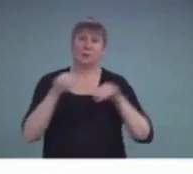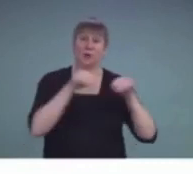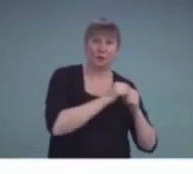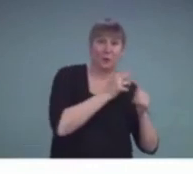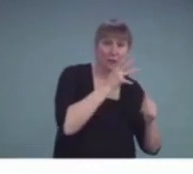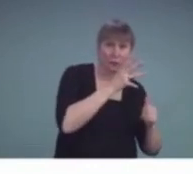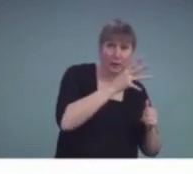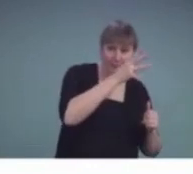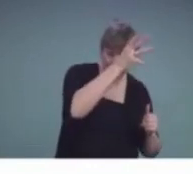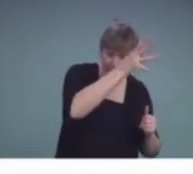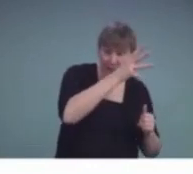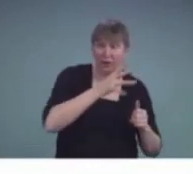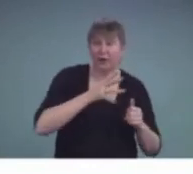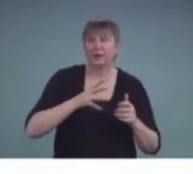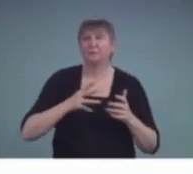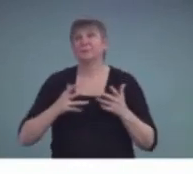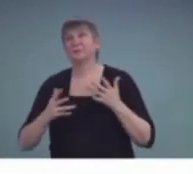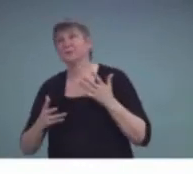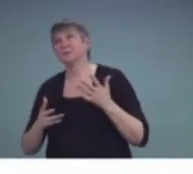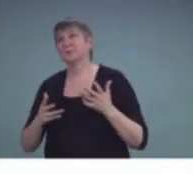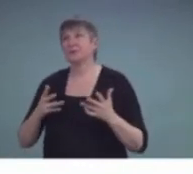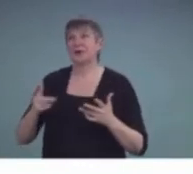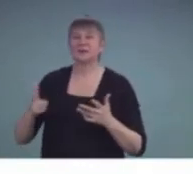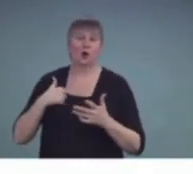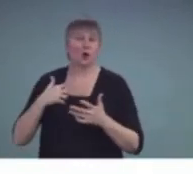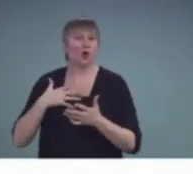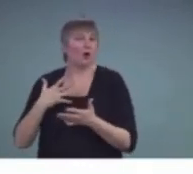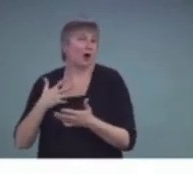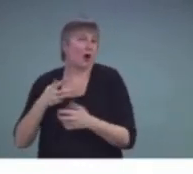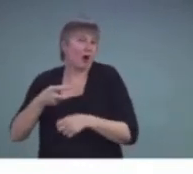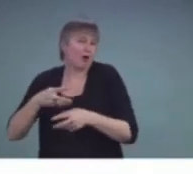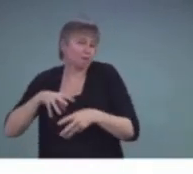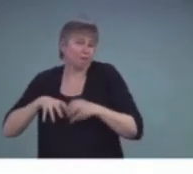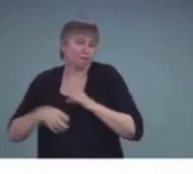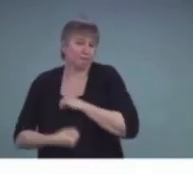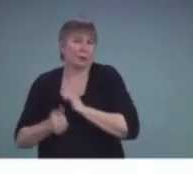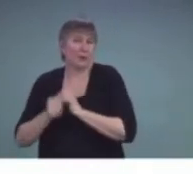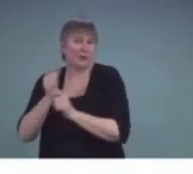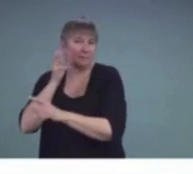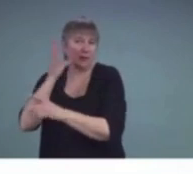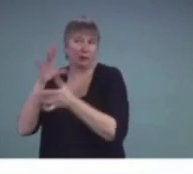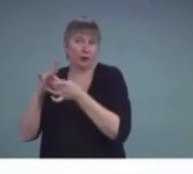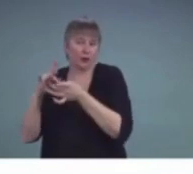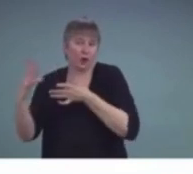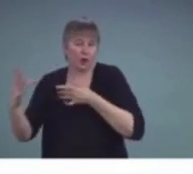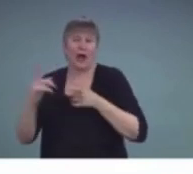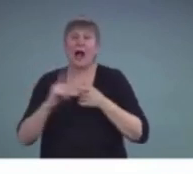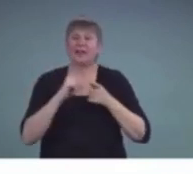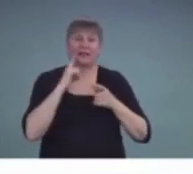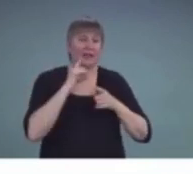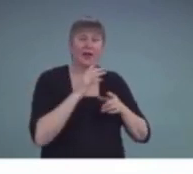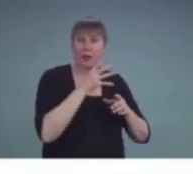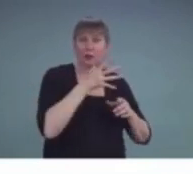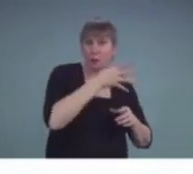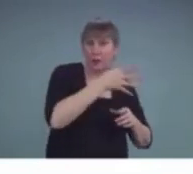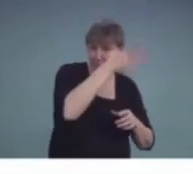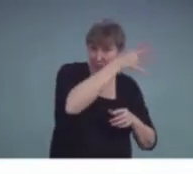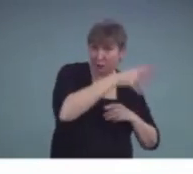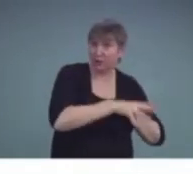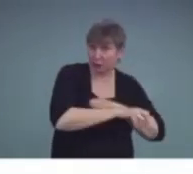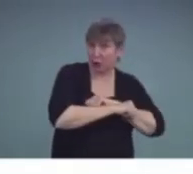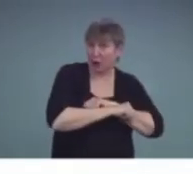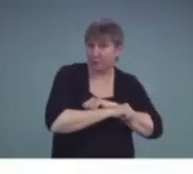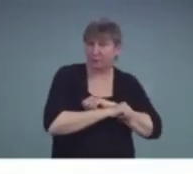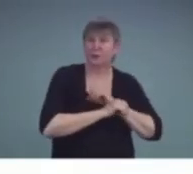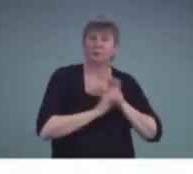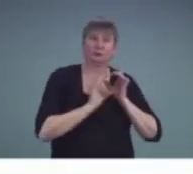Although I think the adoption process with his grandparents was very smooth and everything I observed with his